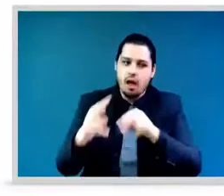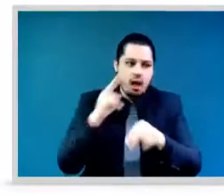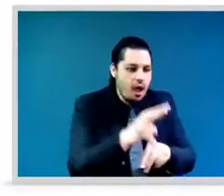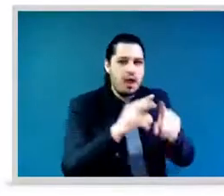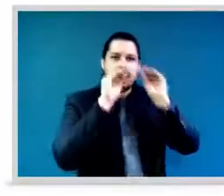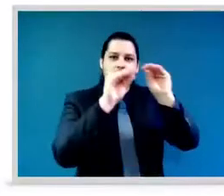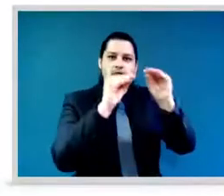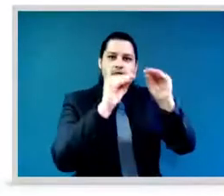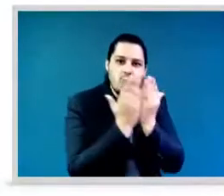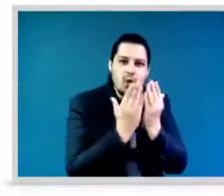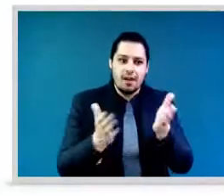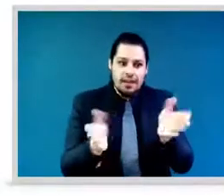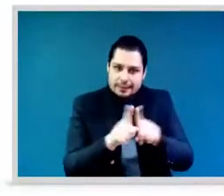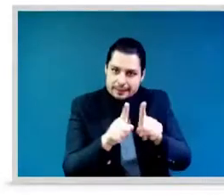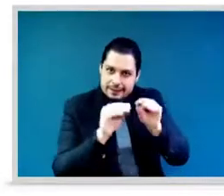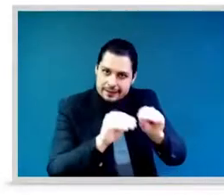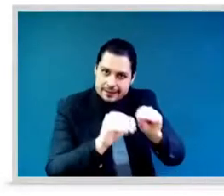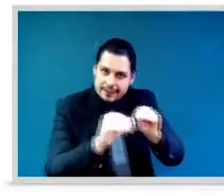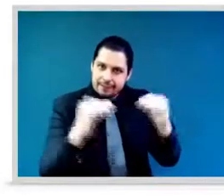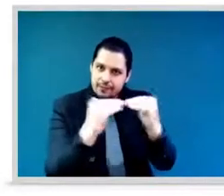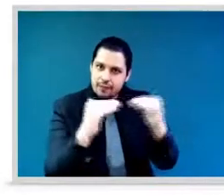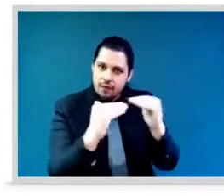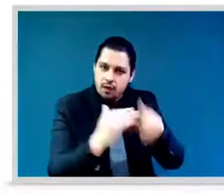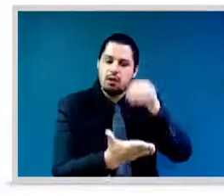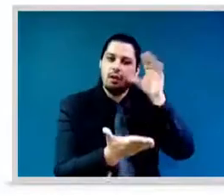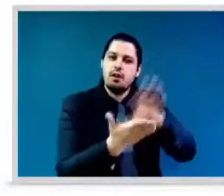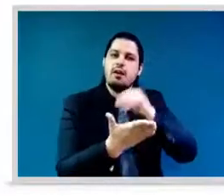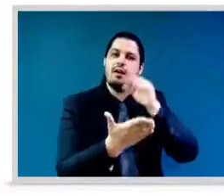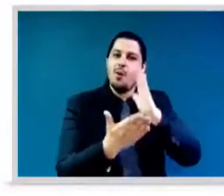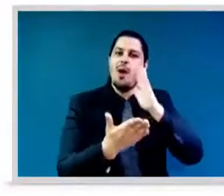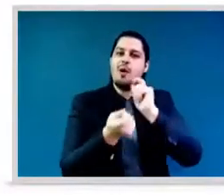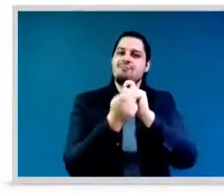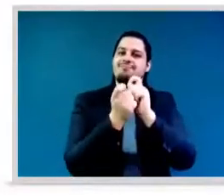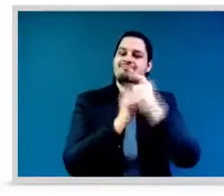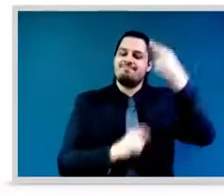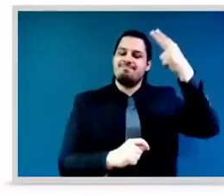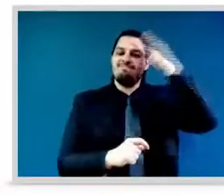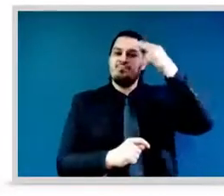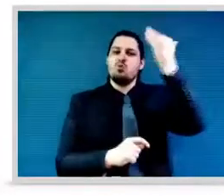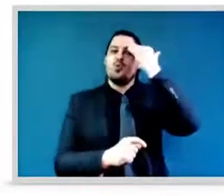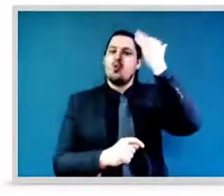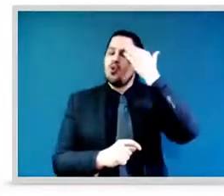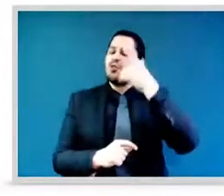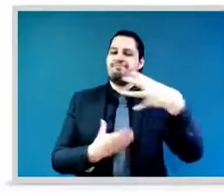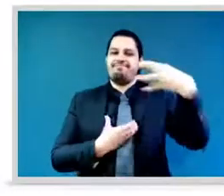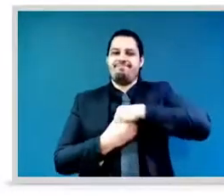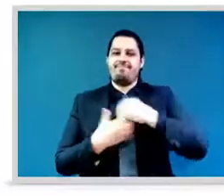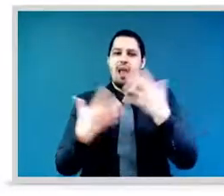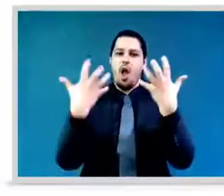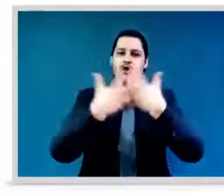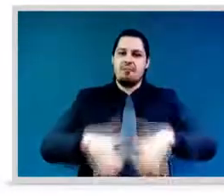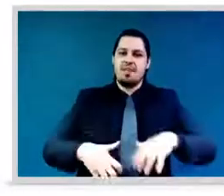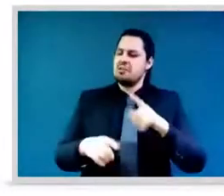girls are educated they can make informed decisions and choices from a broader range of possibilities